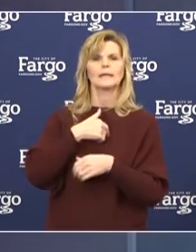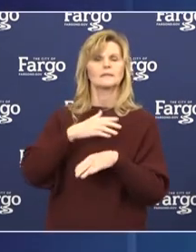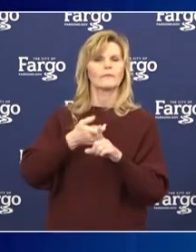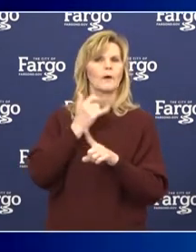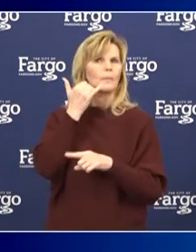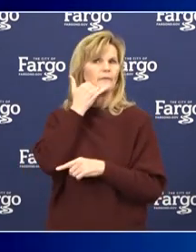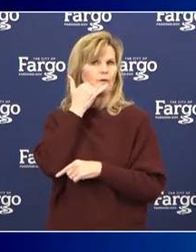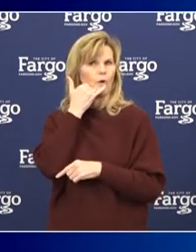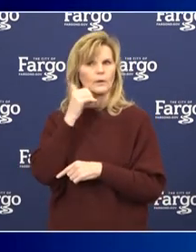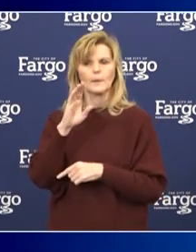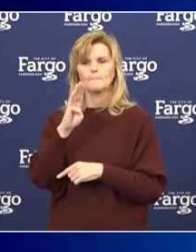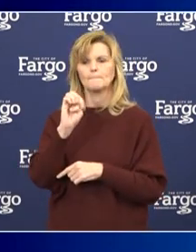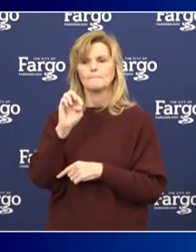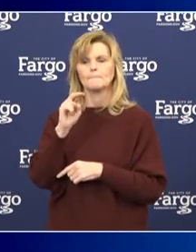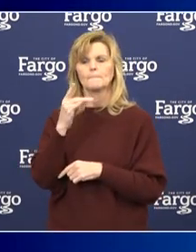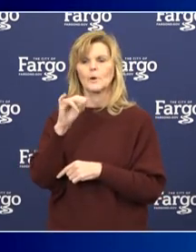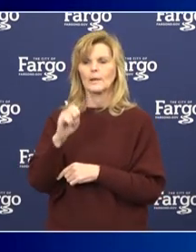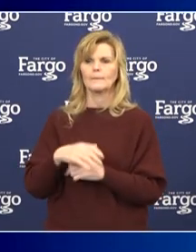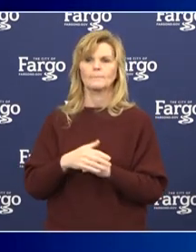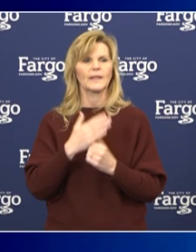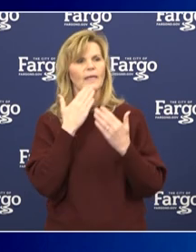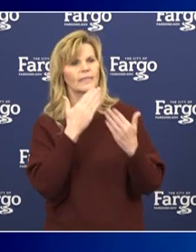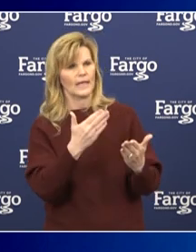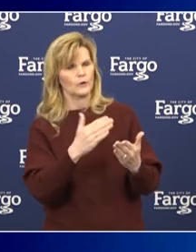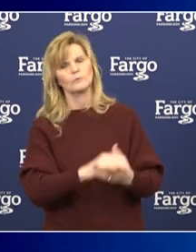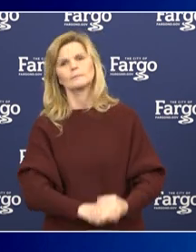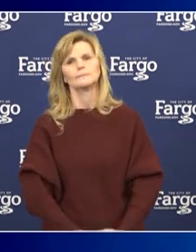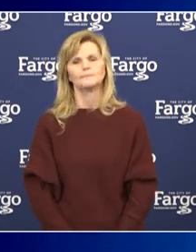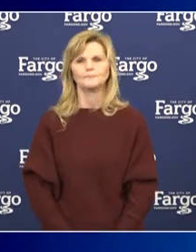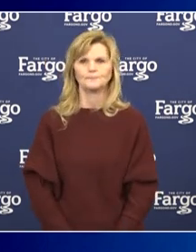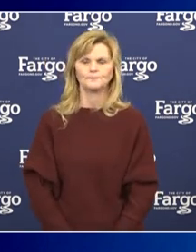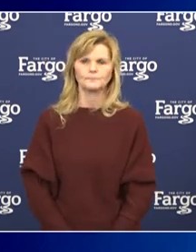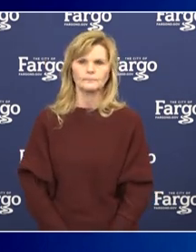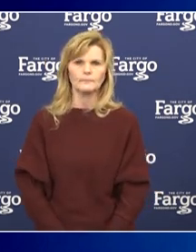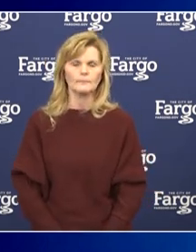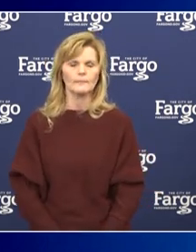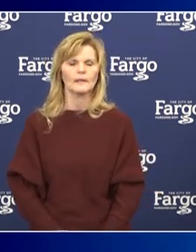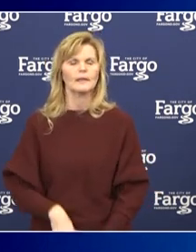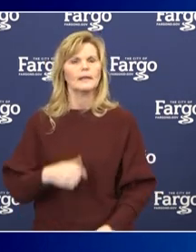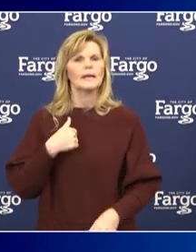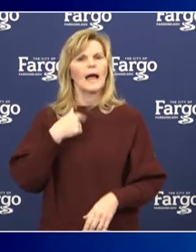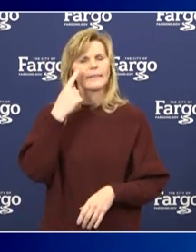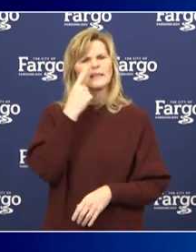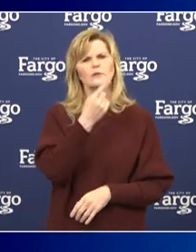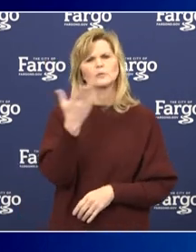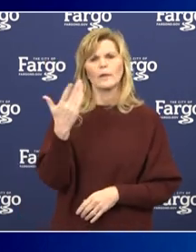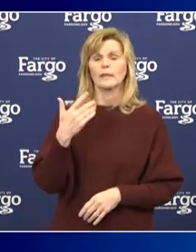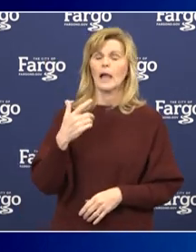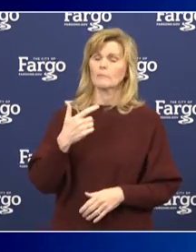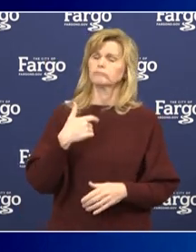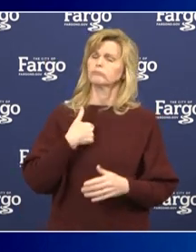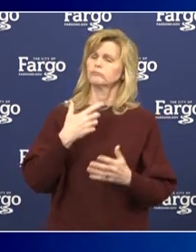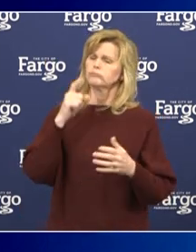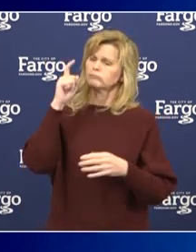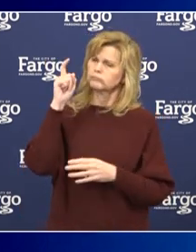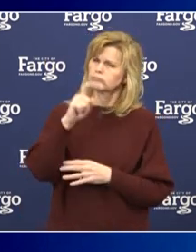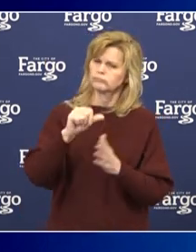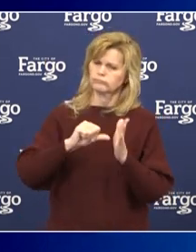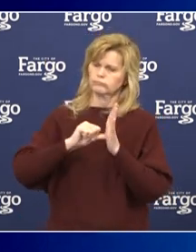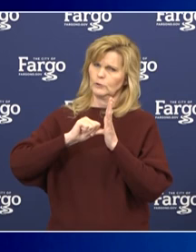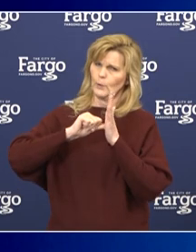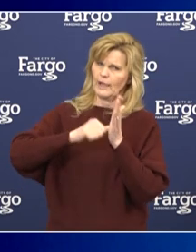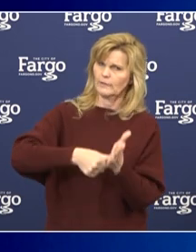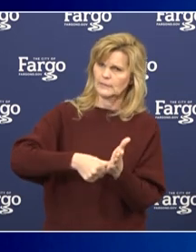Bernie? Good morning. Thank you, Mayor Mahoney. I think that there's one thing that we need to emphasize, and that's some of the work